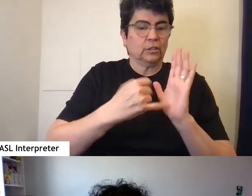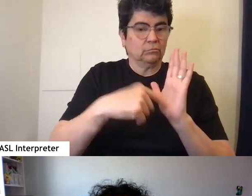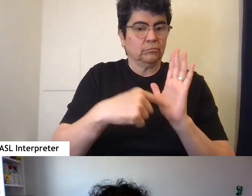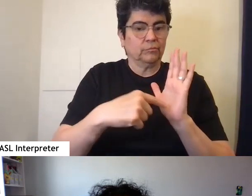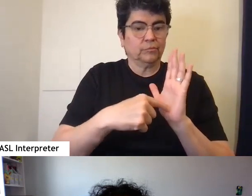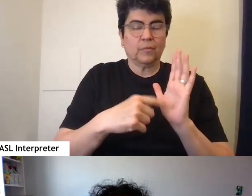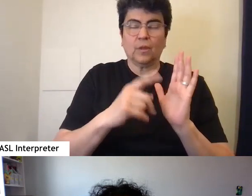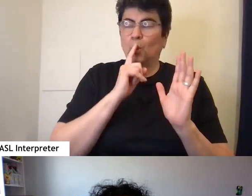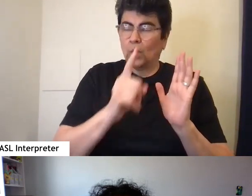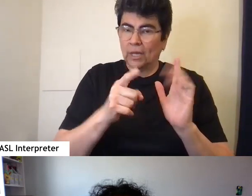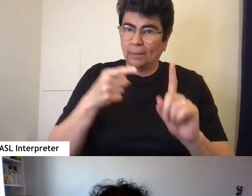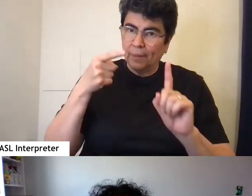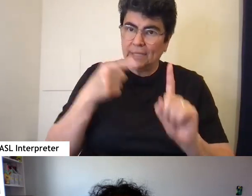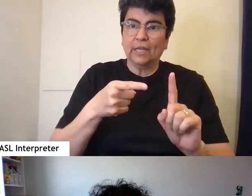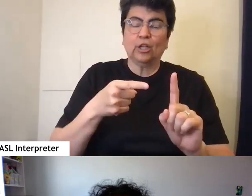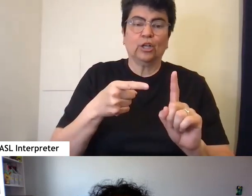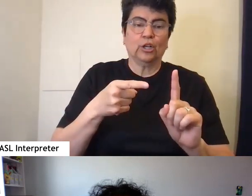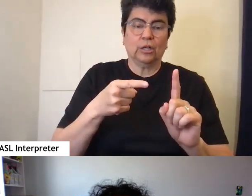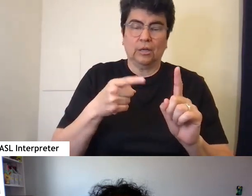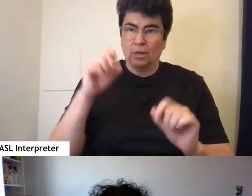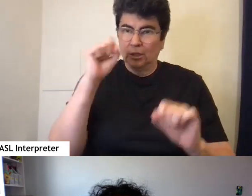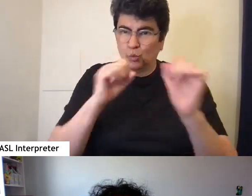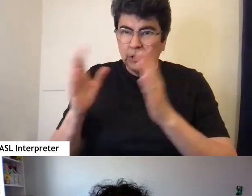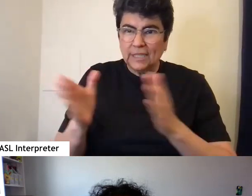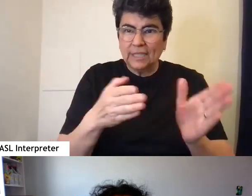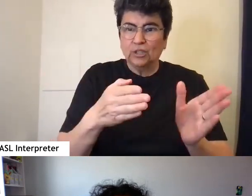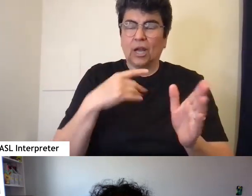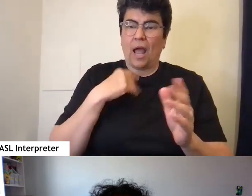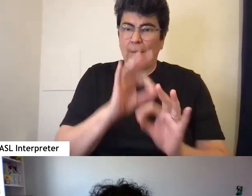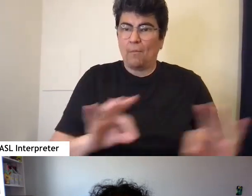particularly strategic and important role.